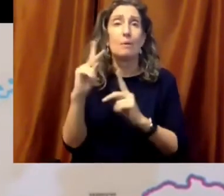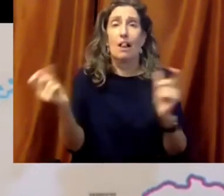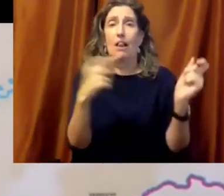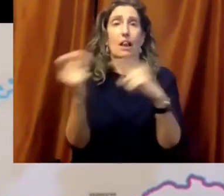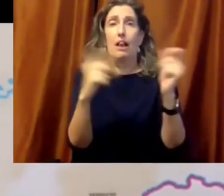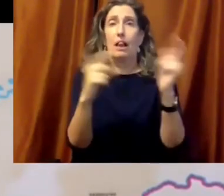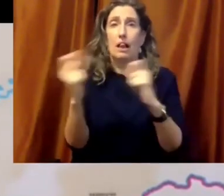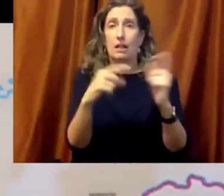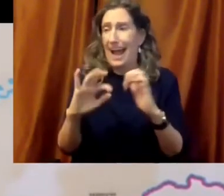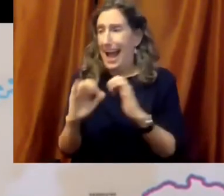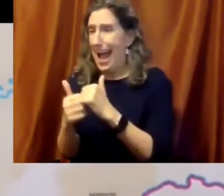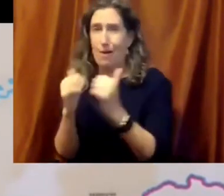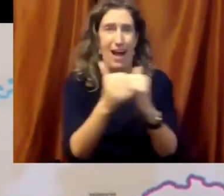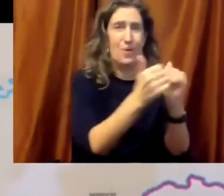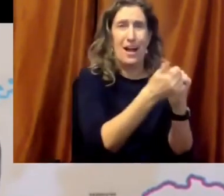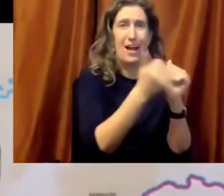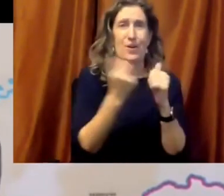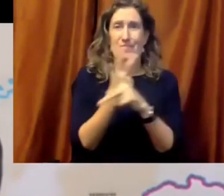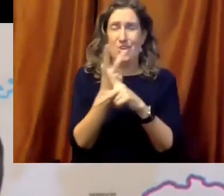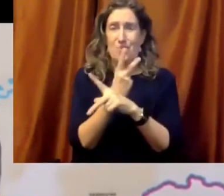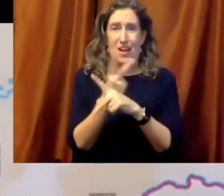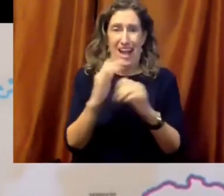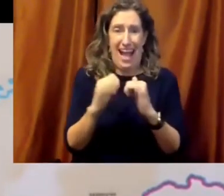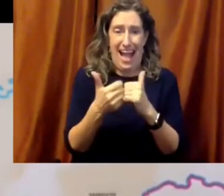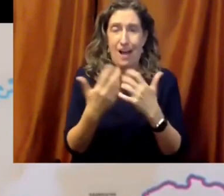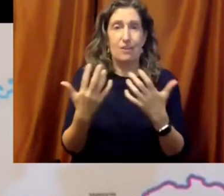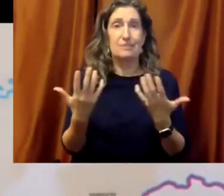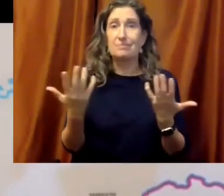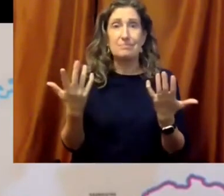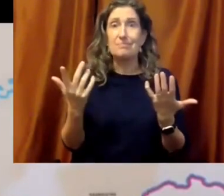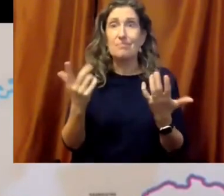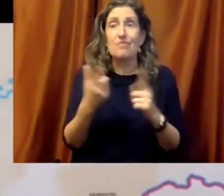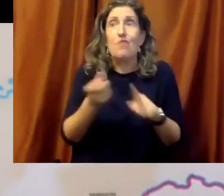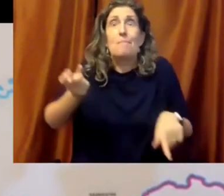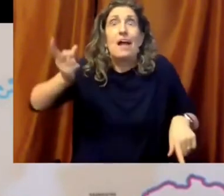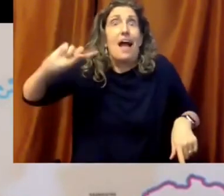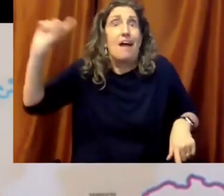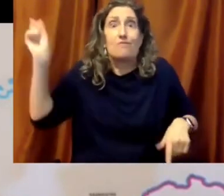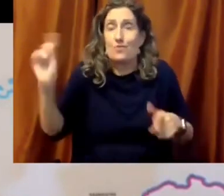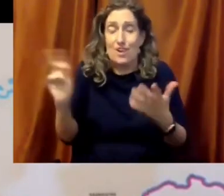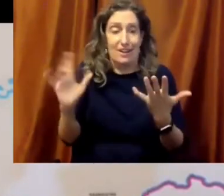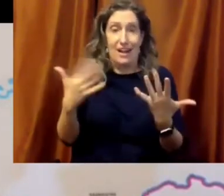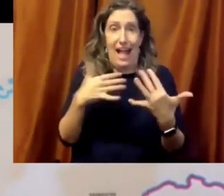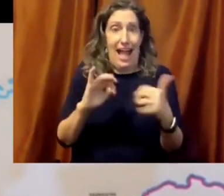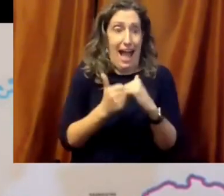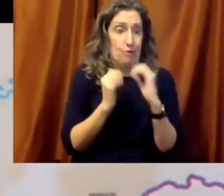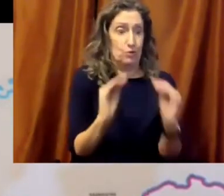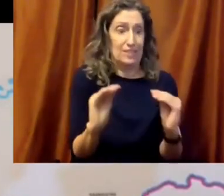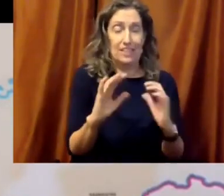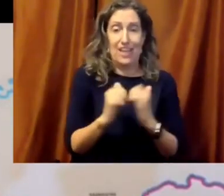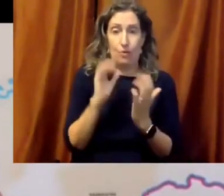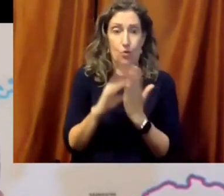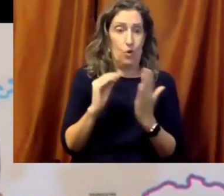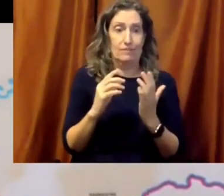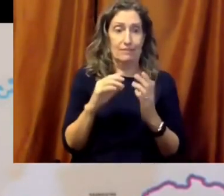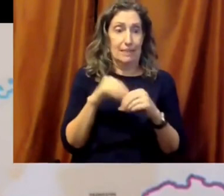kitchens, from their cars, or socially distanced classroom. Scaling emergency learning with no planning or lead time.